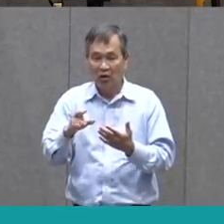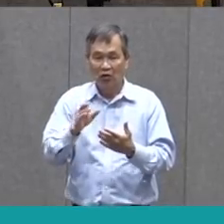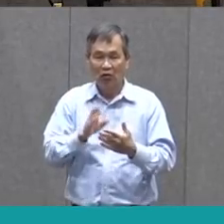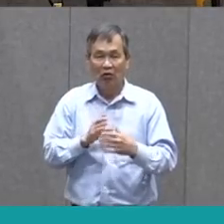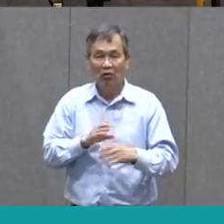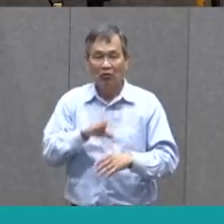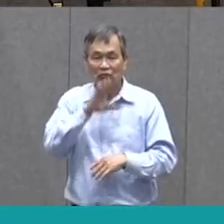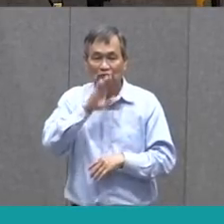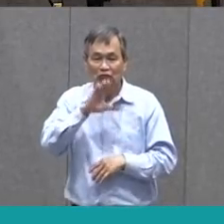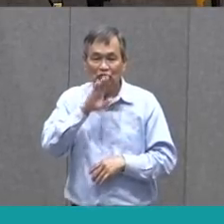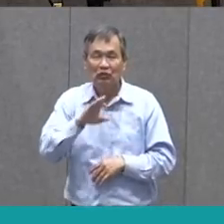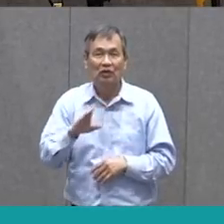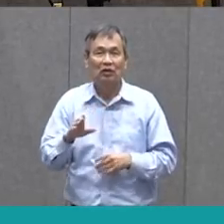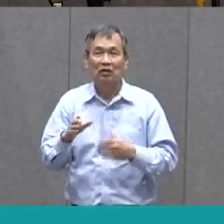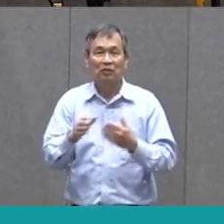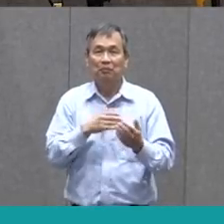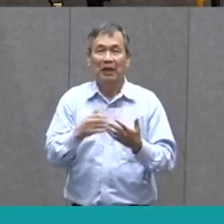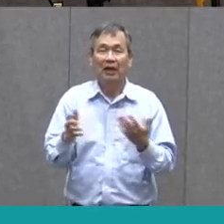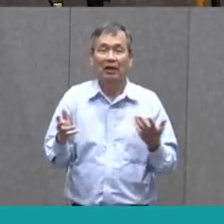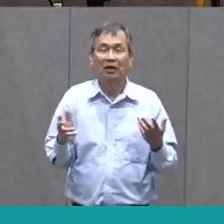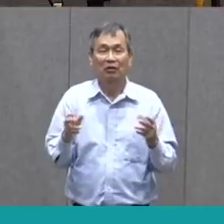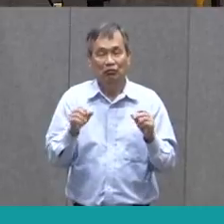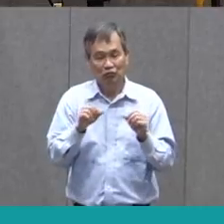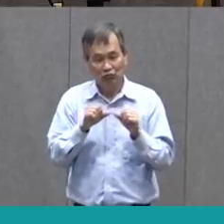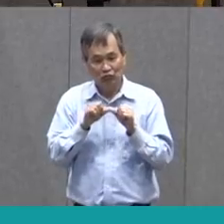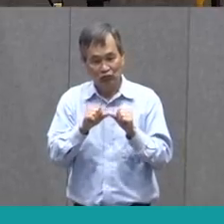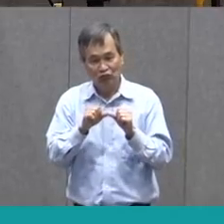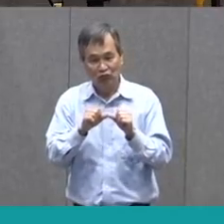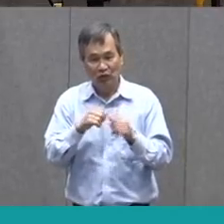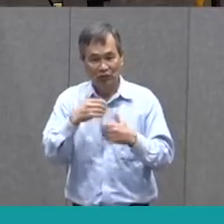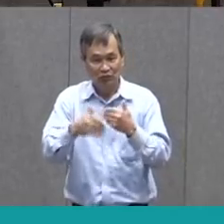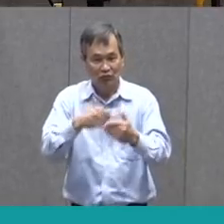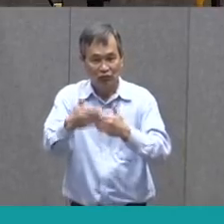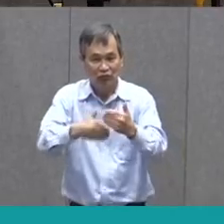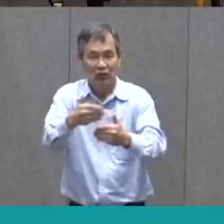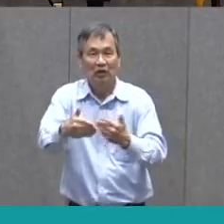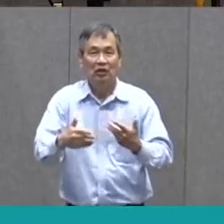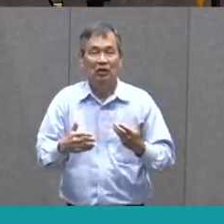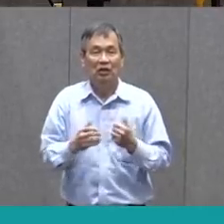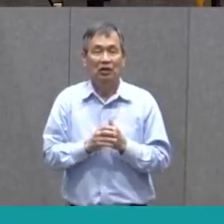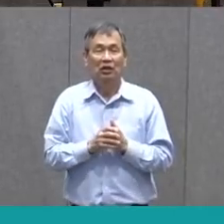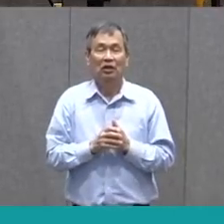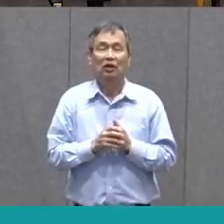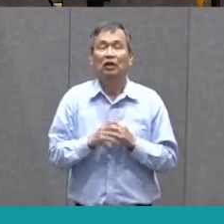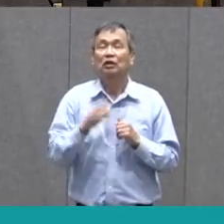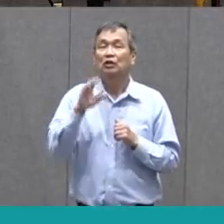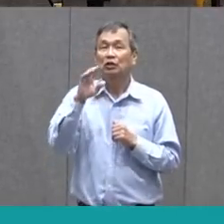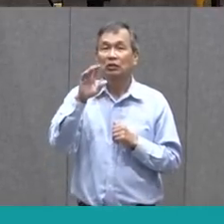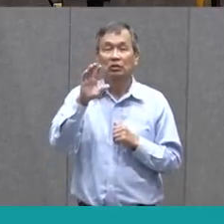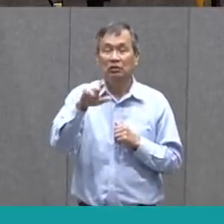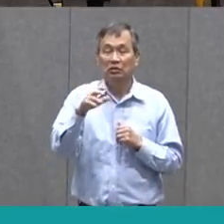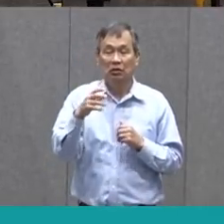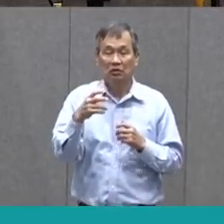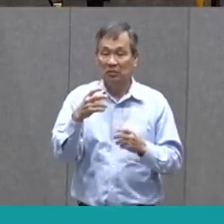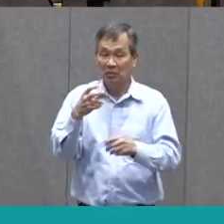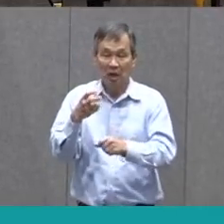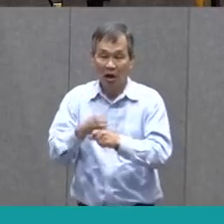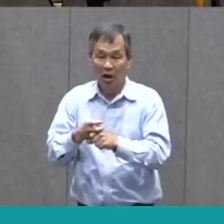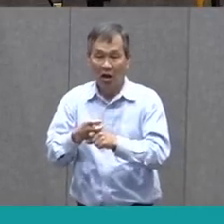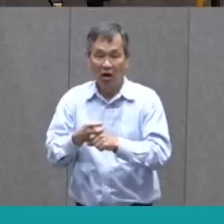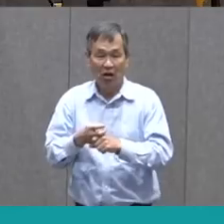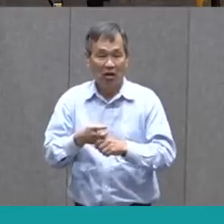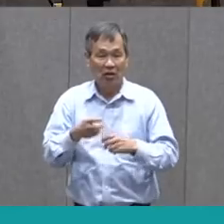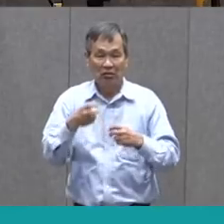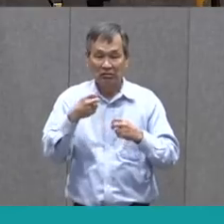words, persistence is when we keep doing something that's difficult or hard, even if we